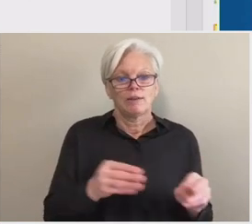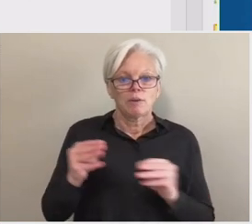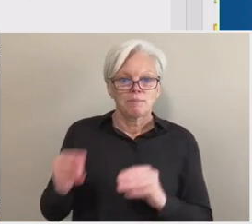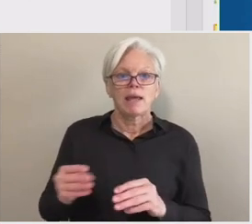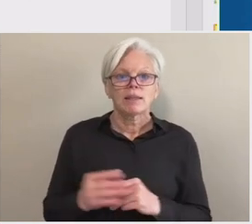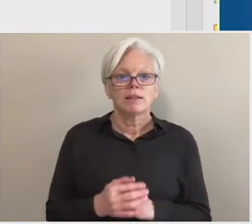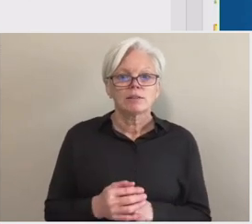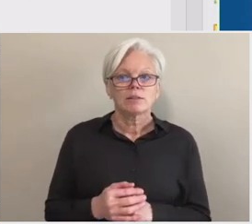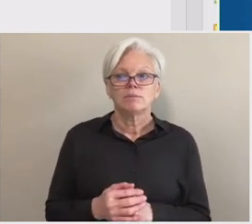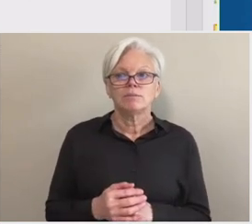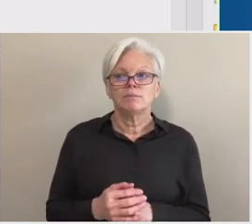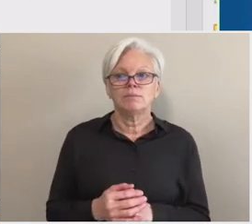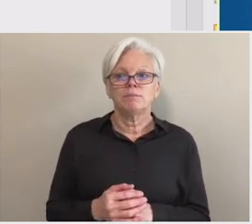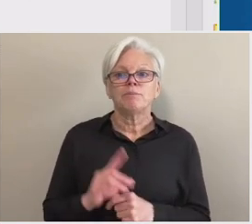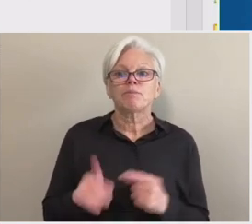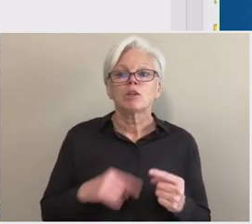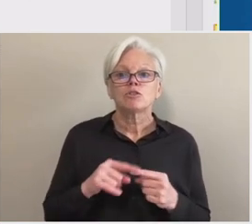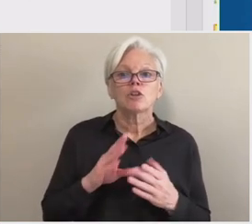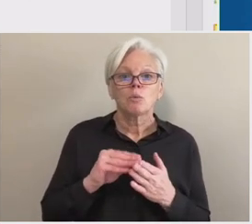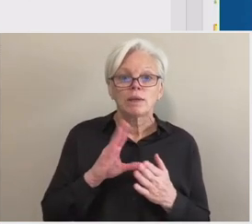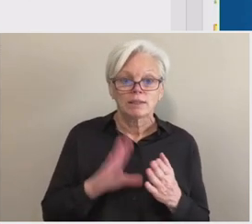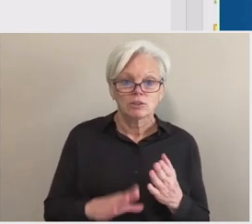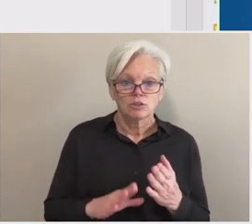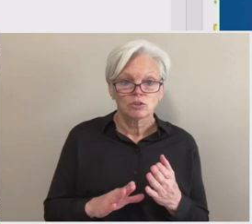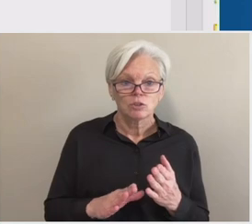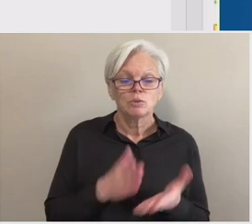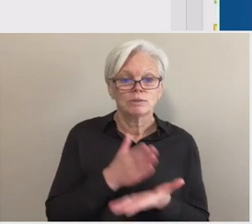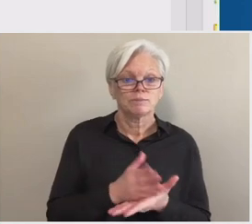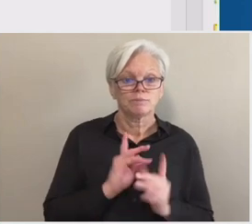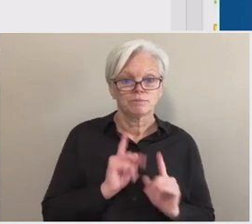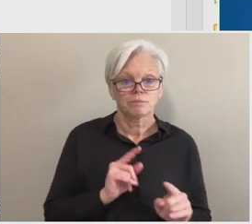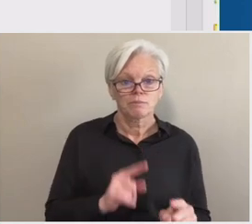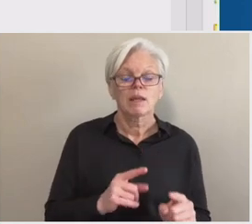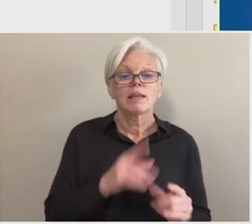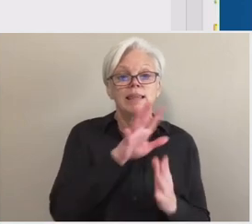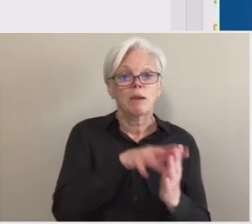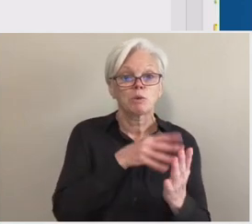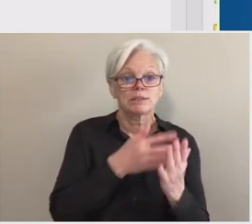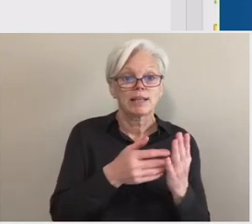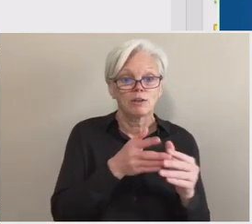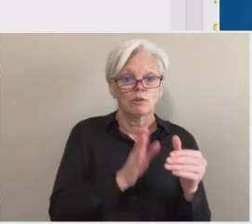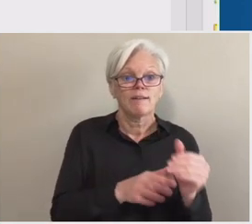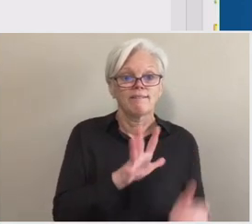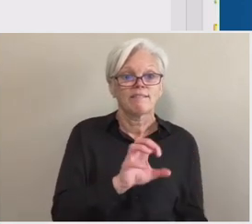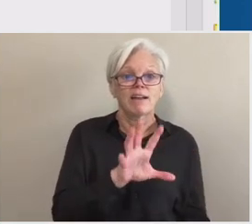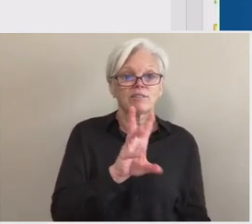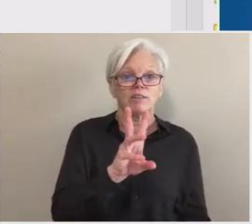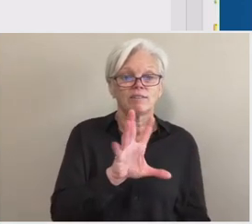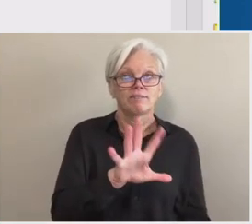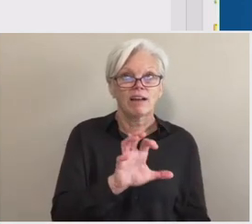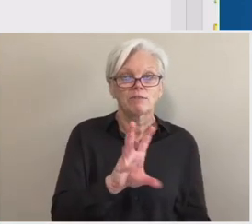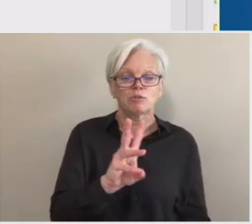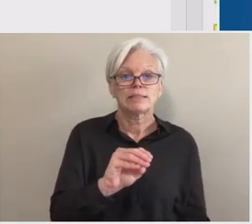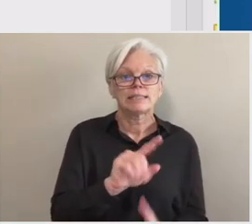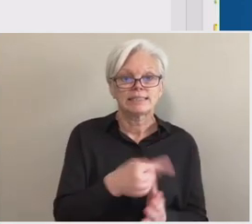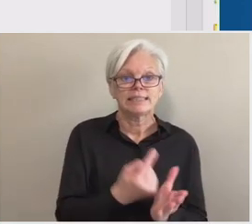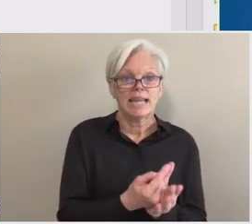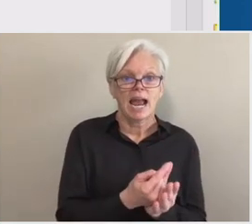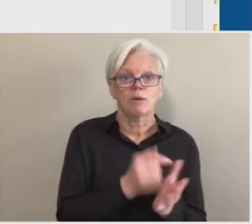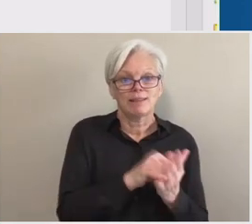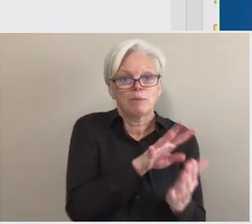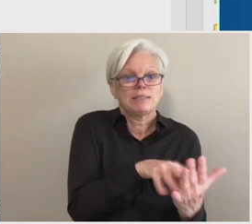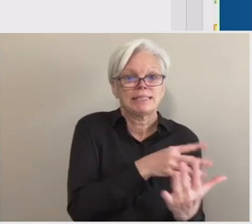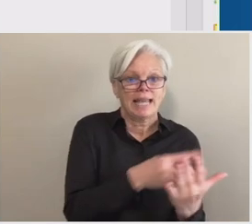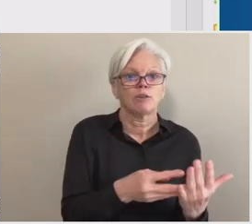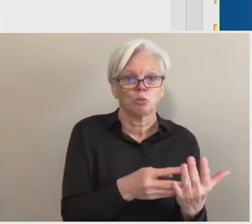at the time that the student ceased attendance, they were scheduled to complete 560 hours. So if you